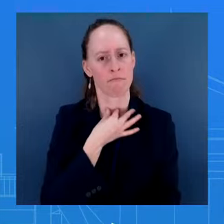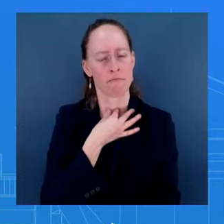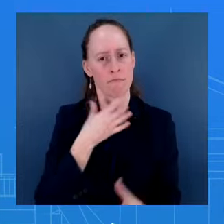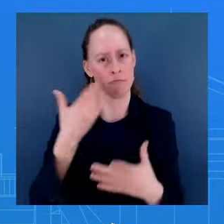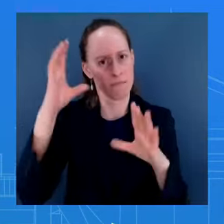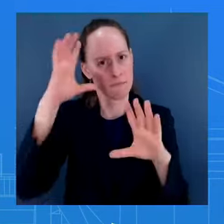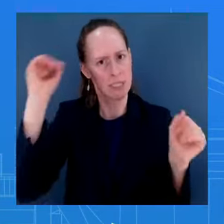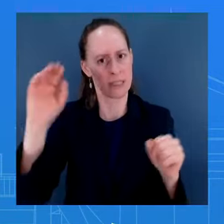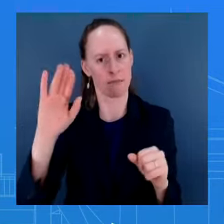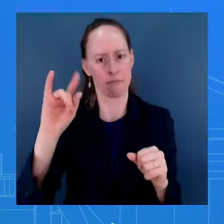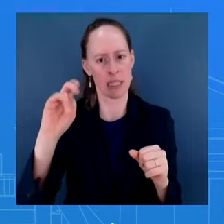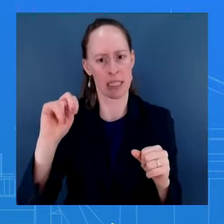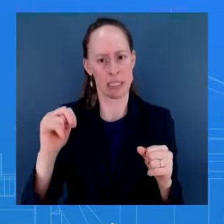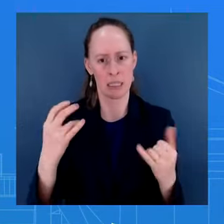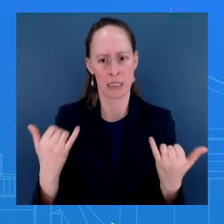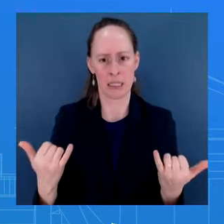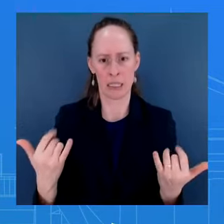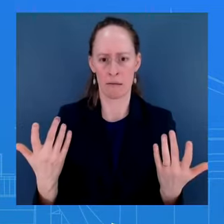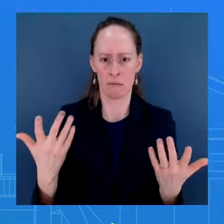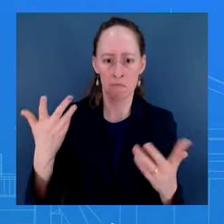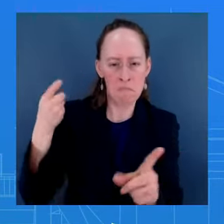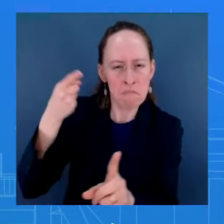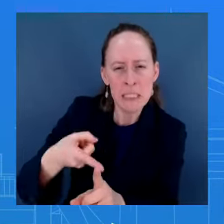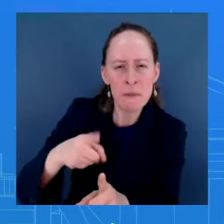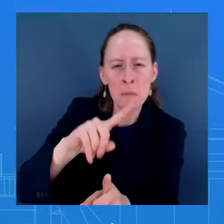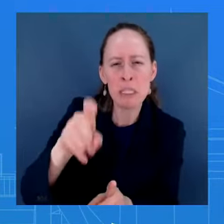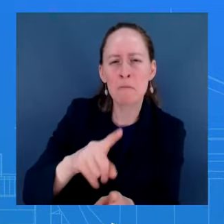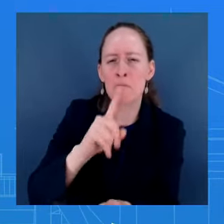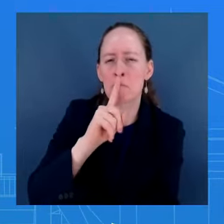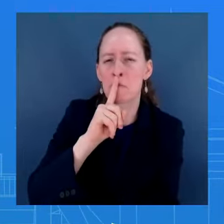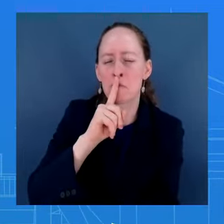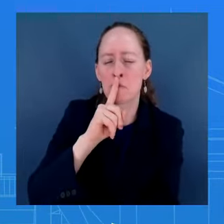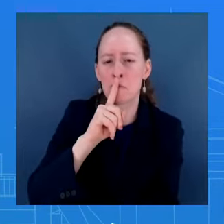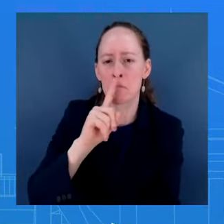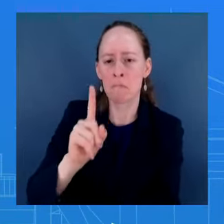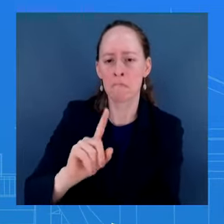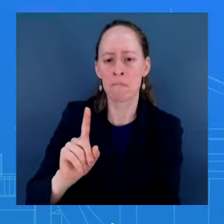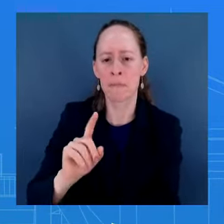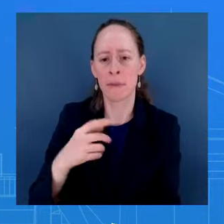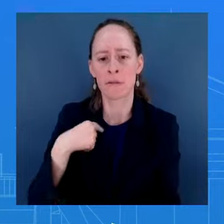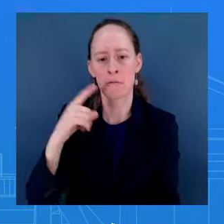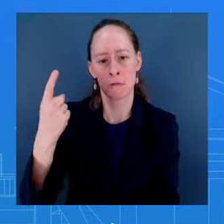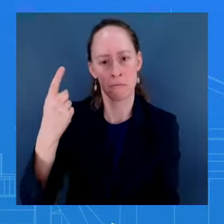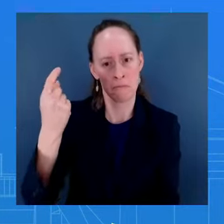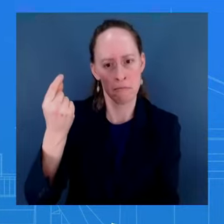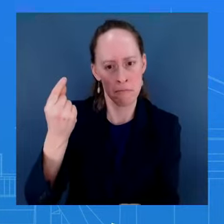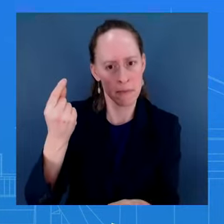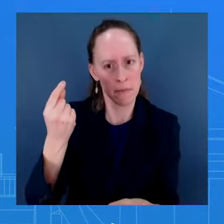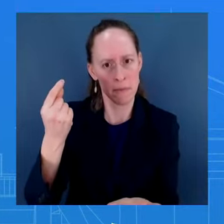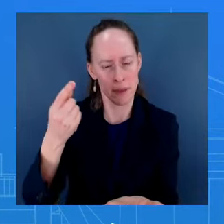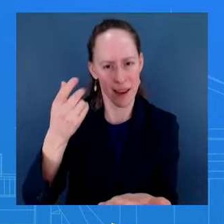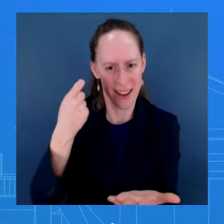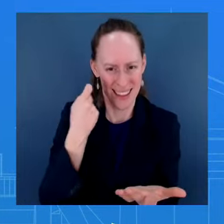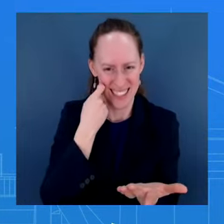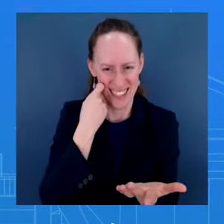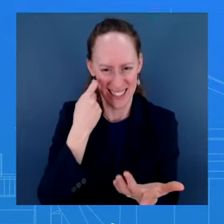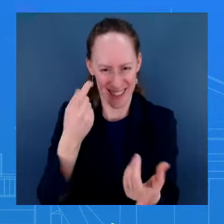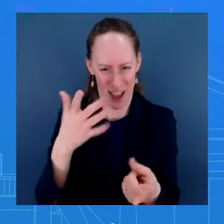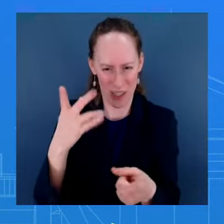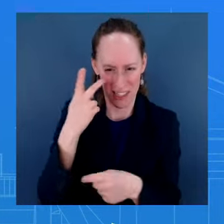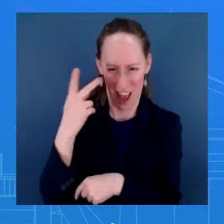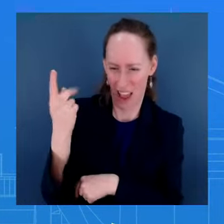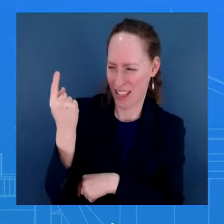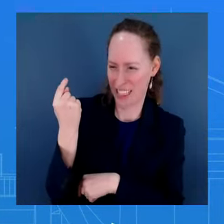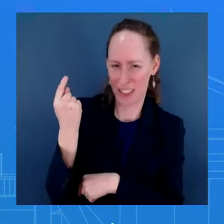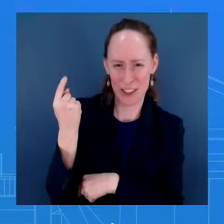debate. I'm just asking how would he do in a debate. I know it's been four years since he saw me. literally saw just last year, back in January of 2023, at